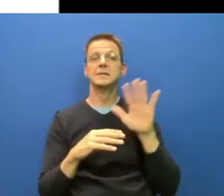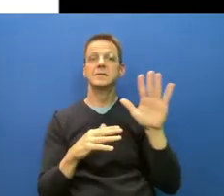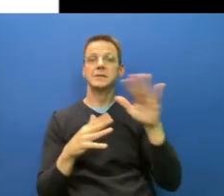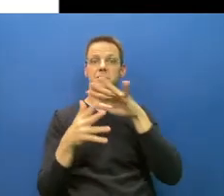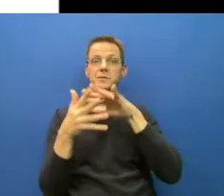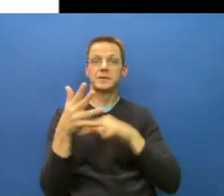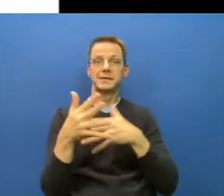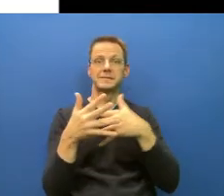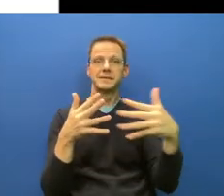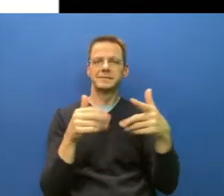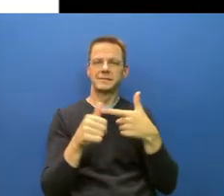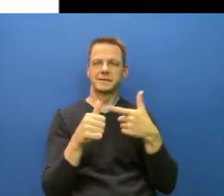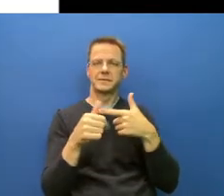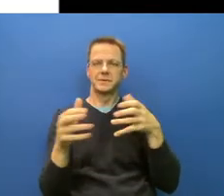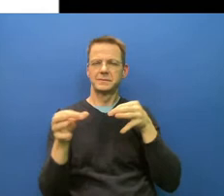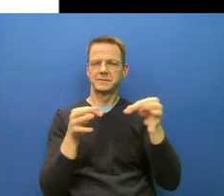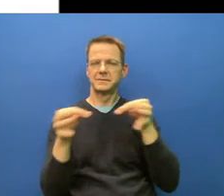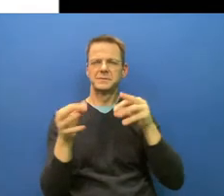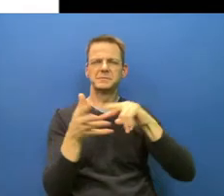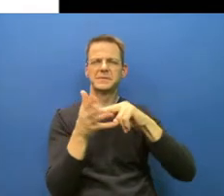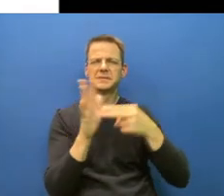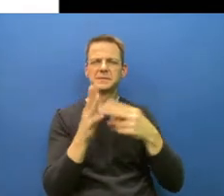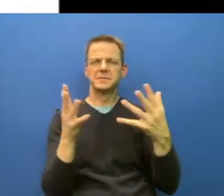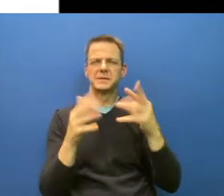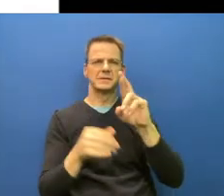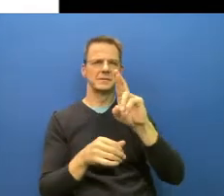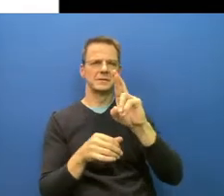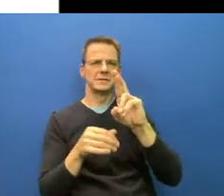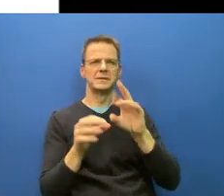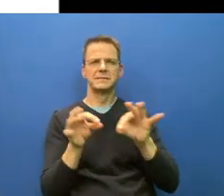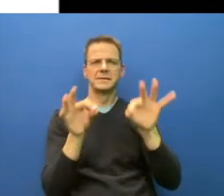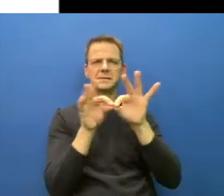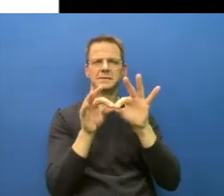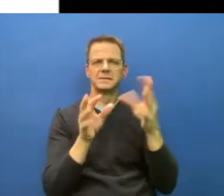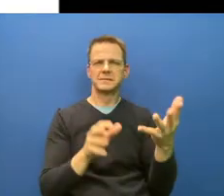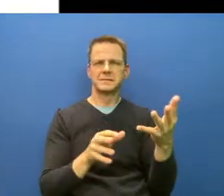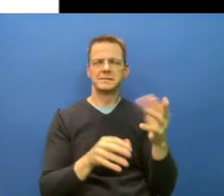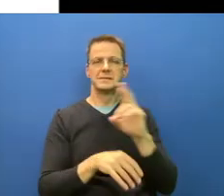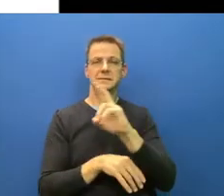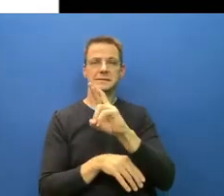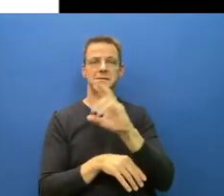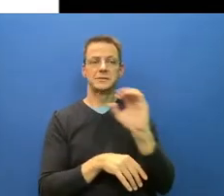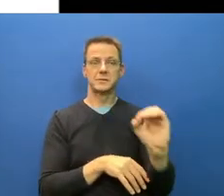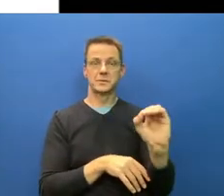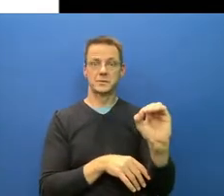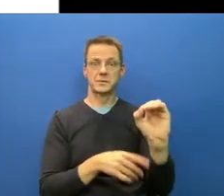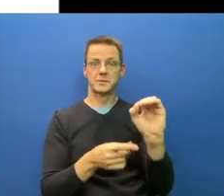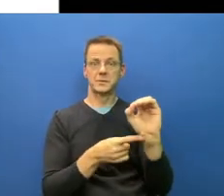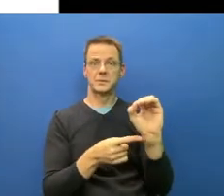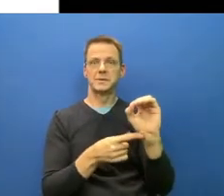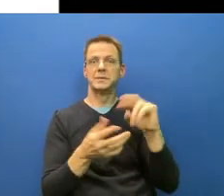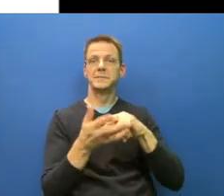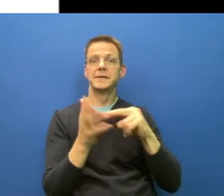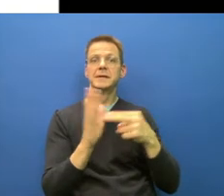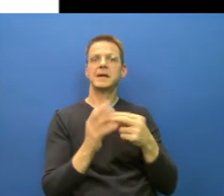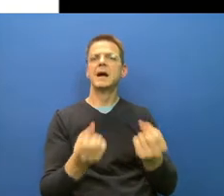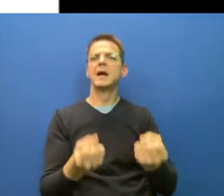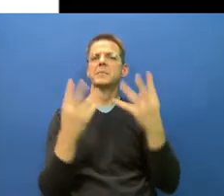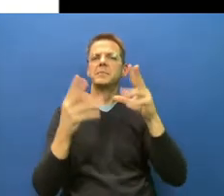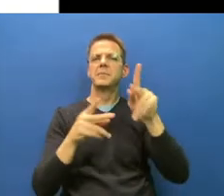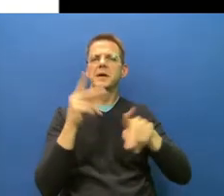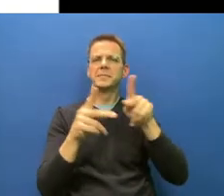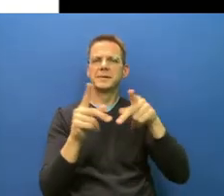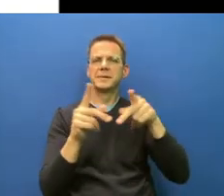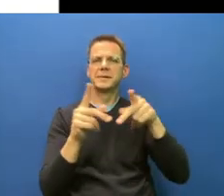how many people, one person, one infected person would infect on average. If there are no, no restrictions and no,